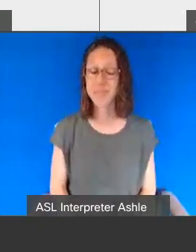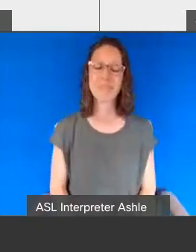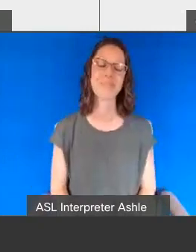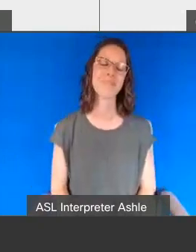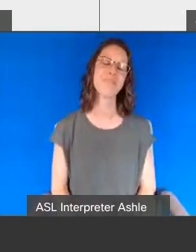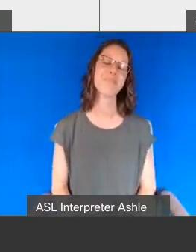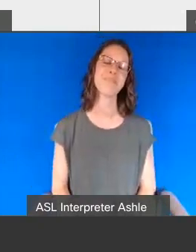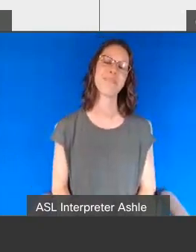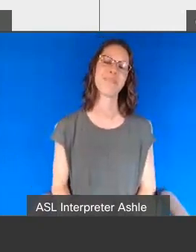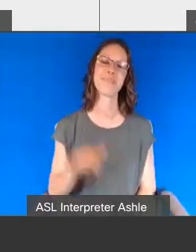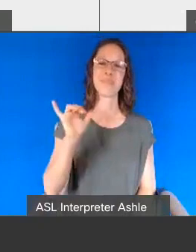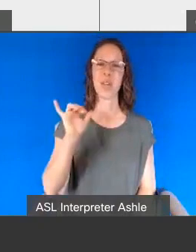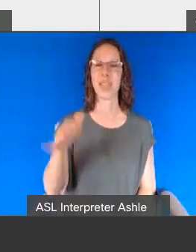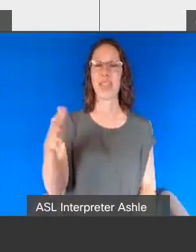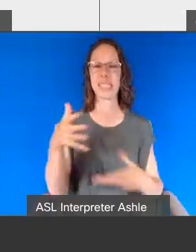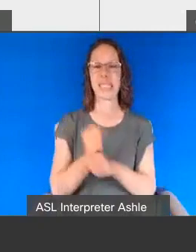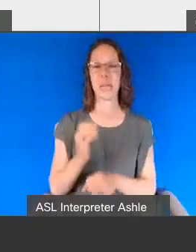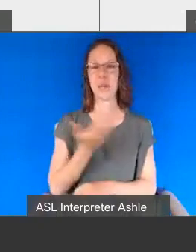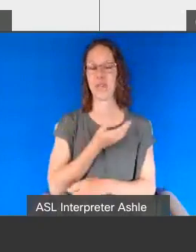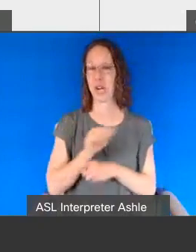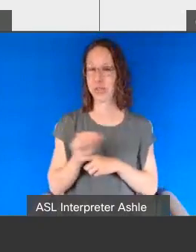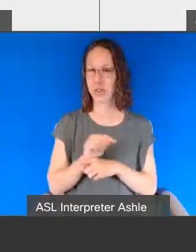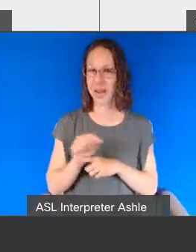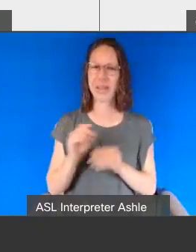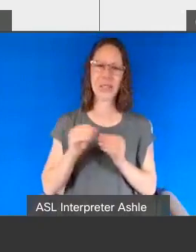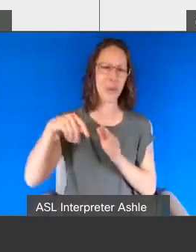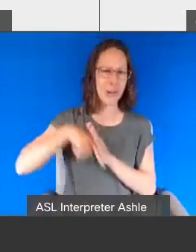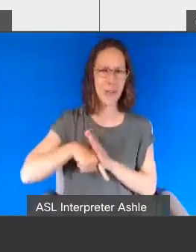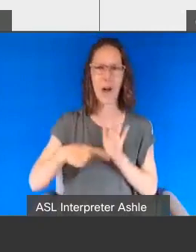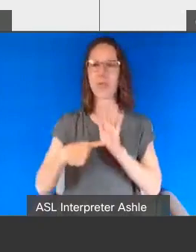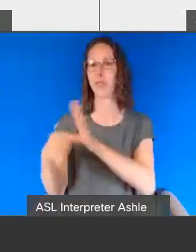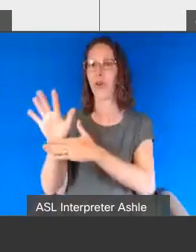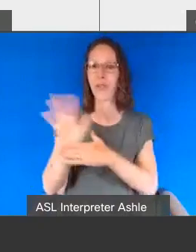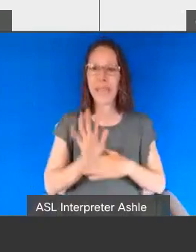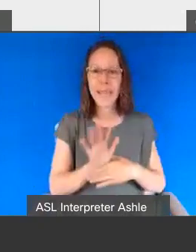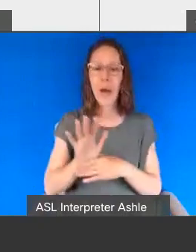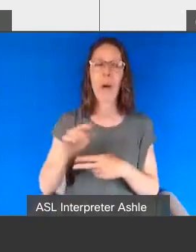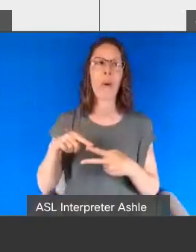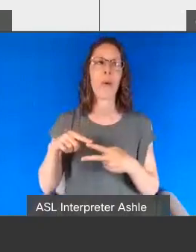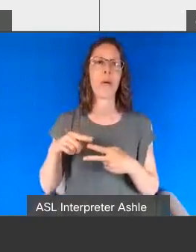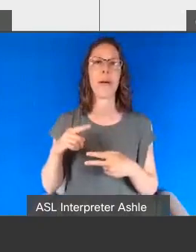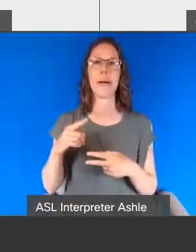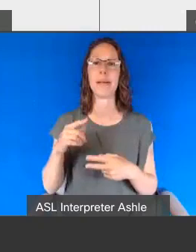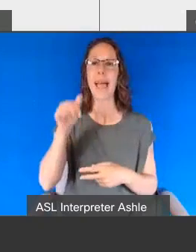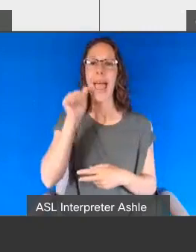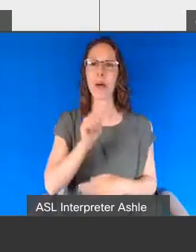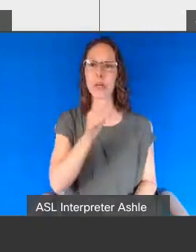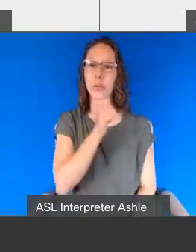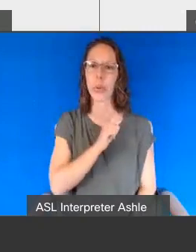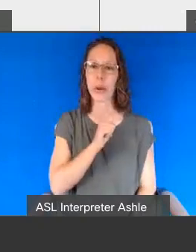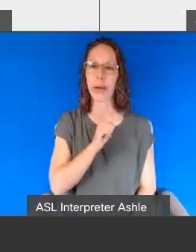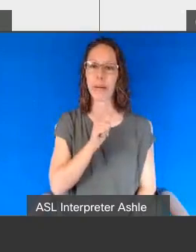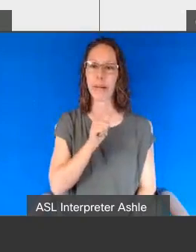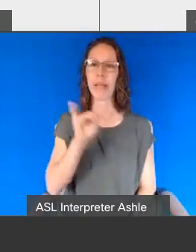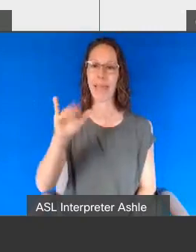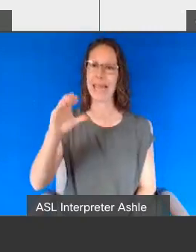our training consists of there's a lot more involved in that we show videos um particularly the arizona case we have several videos for